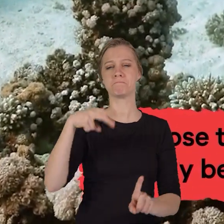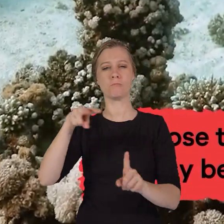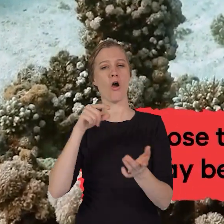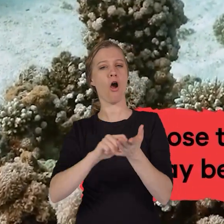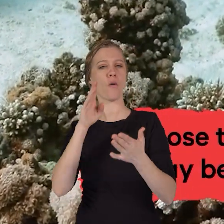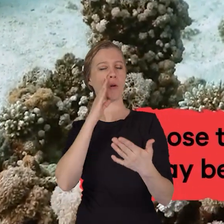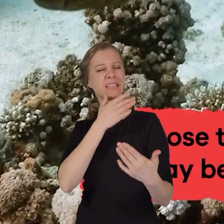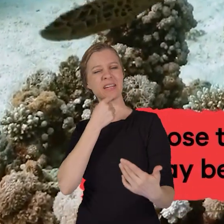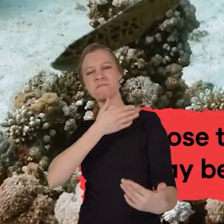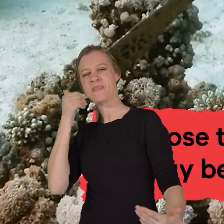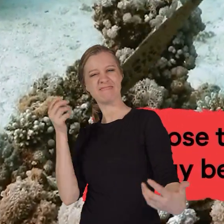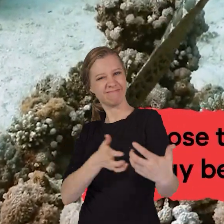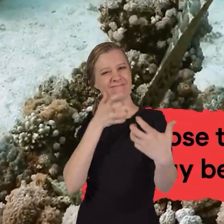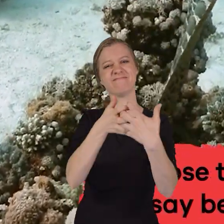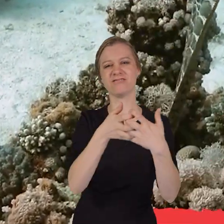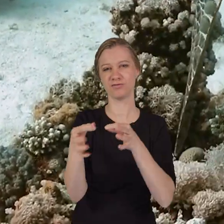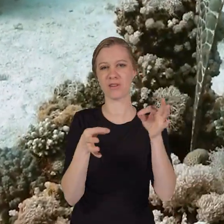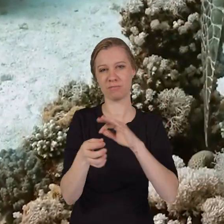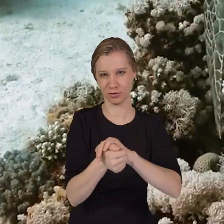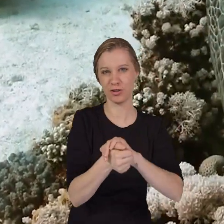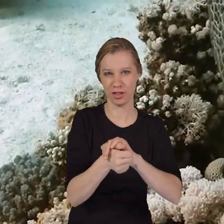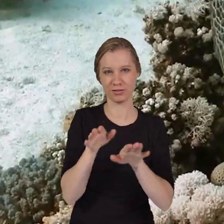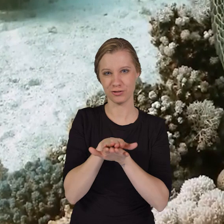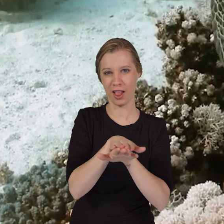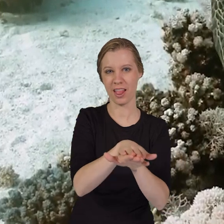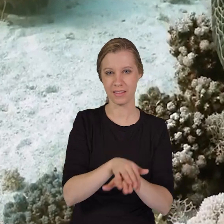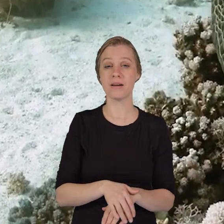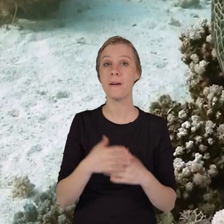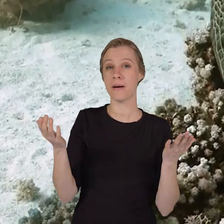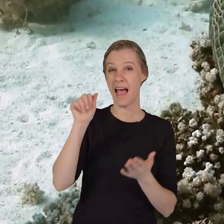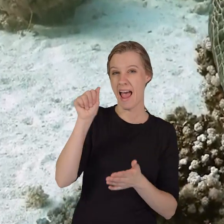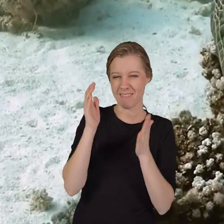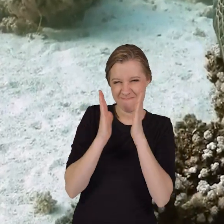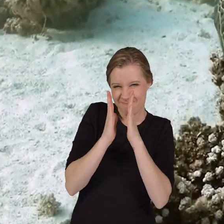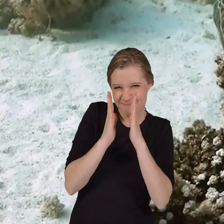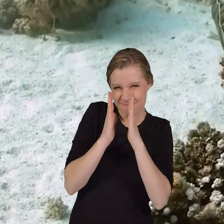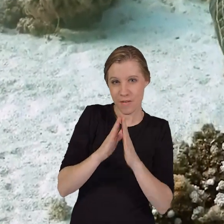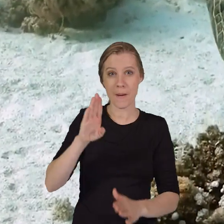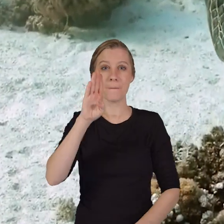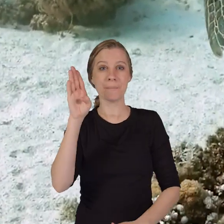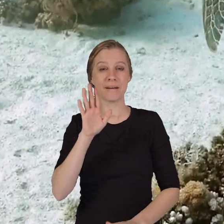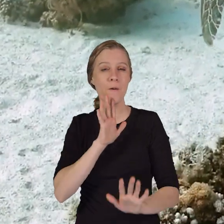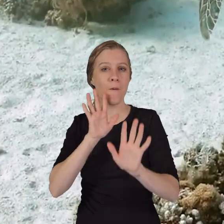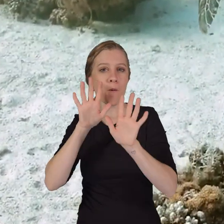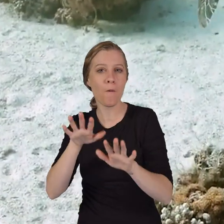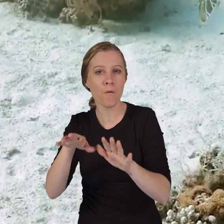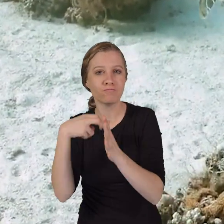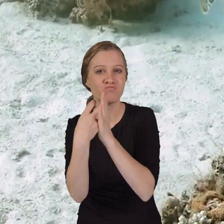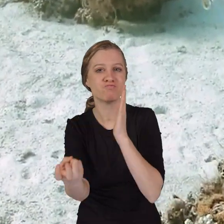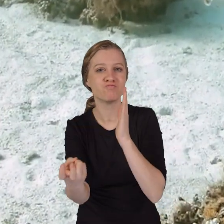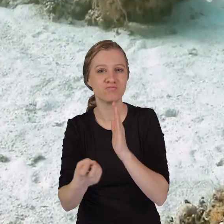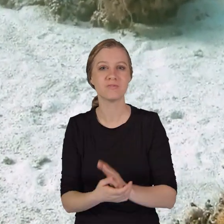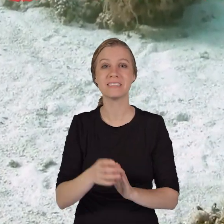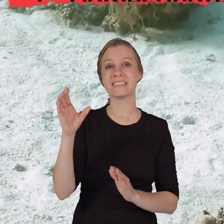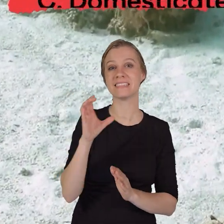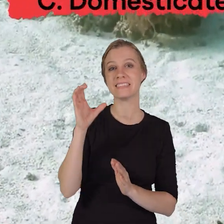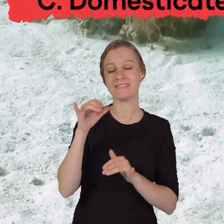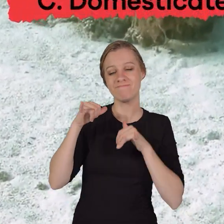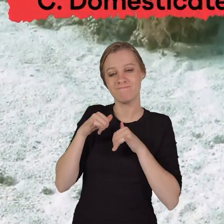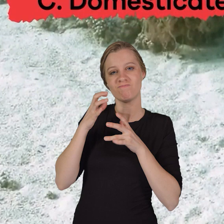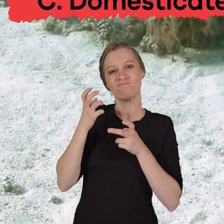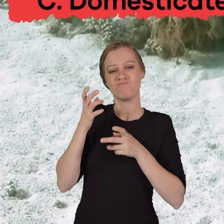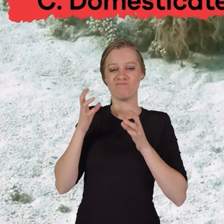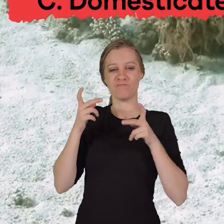would say best describes the turtle. A. Minuscule B. Aquatic C.